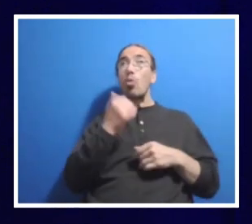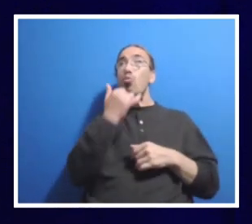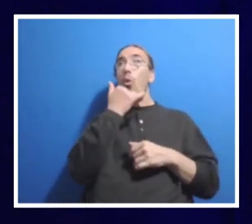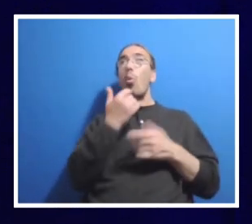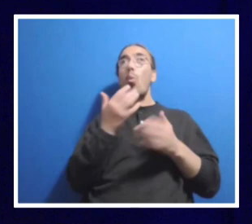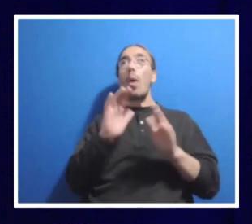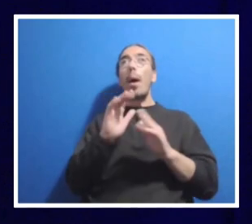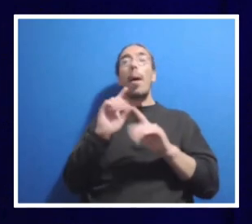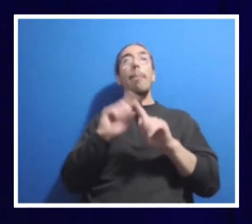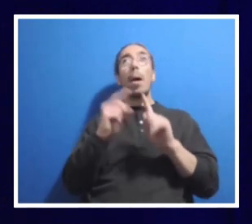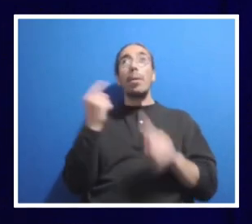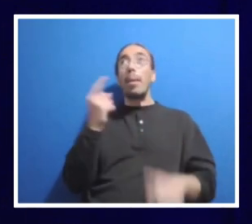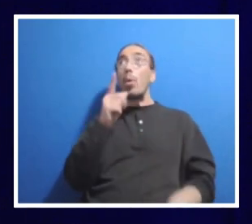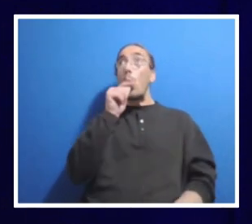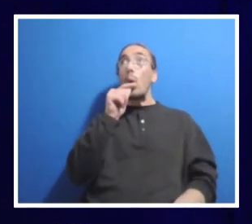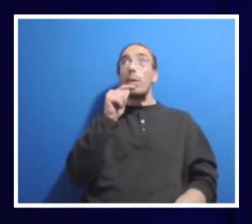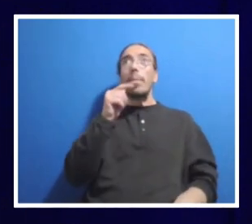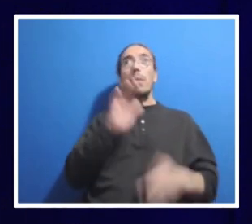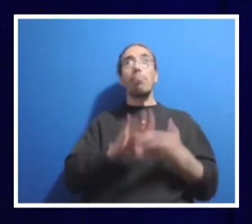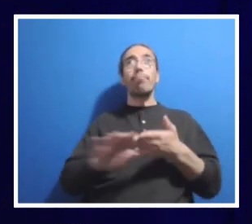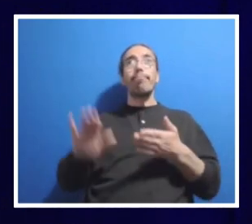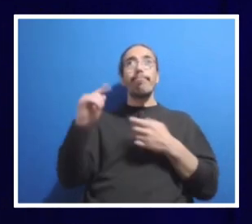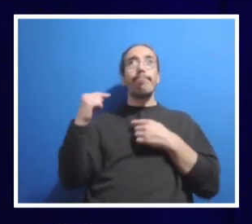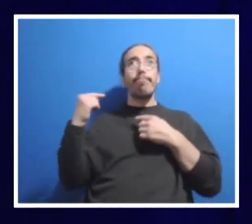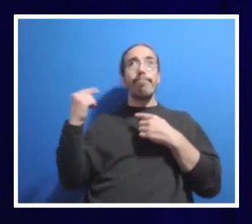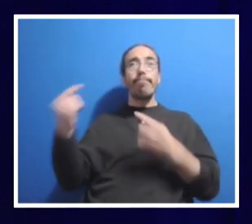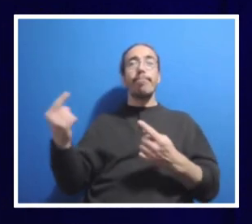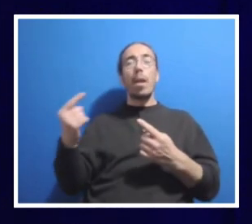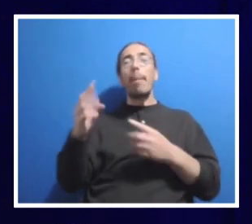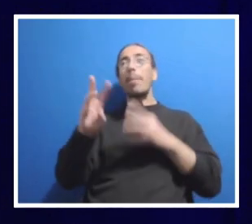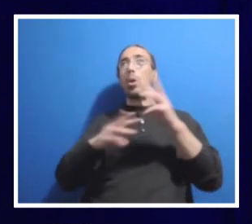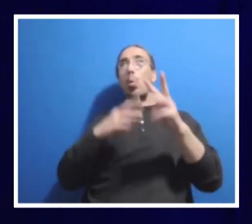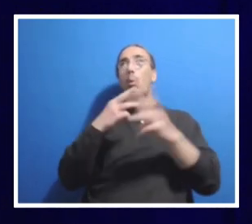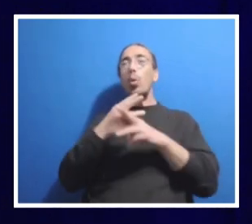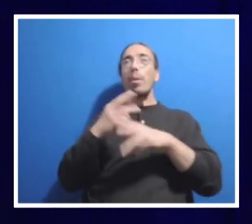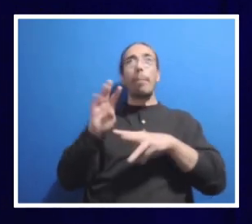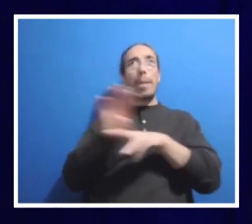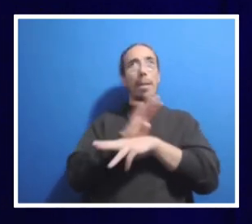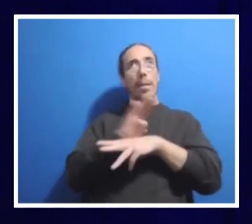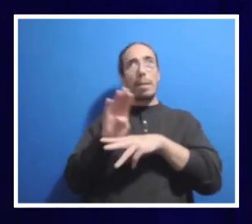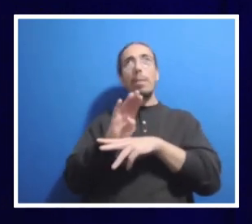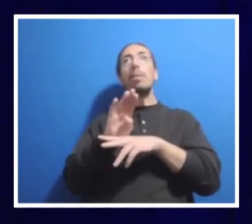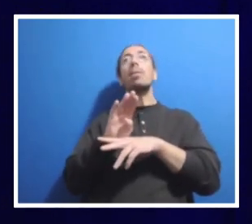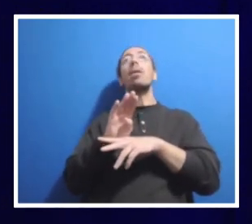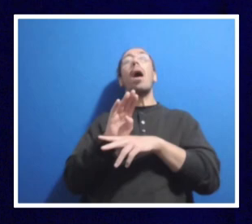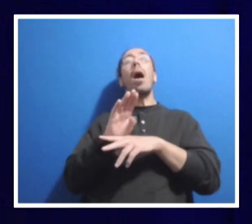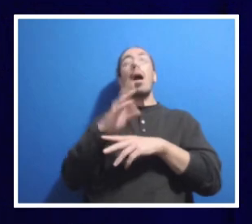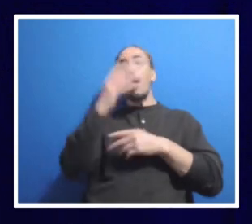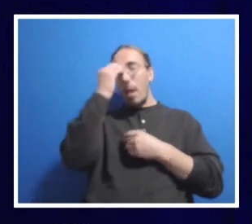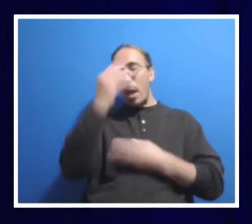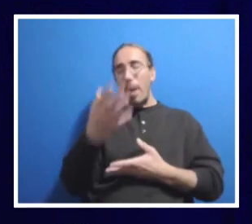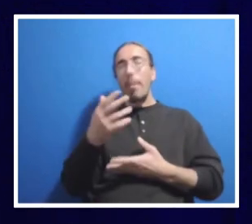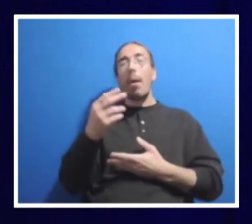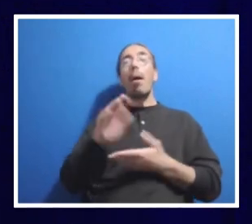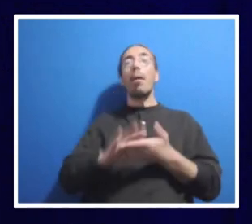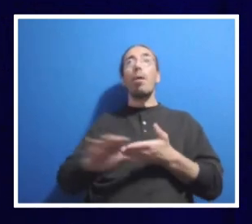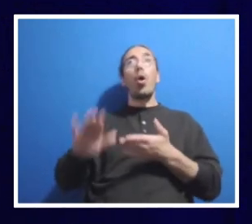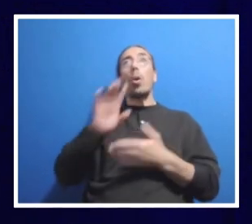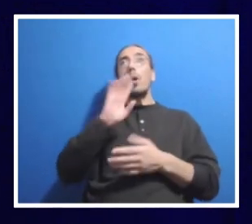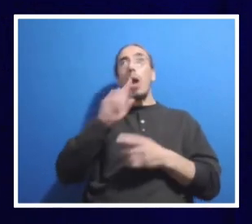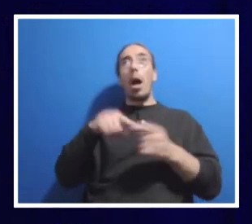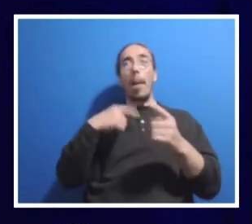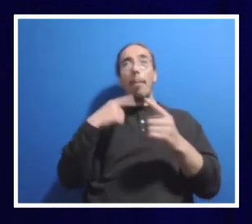who's been in higher education and who's been in the world of business, I will tell you, higher education, we talk a good game.